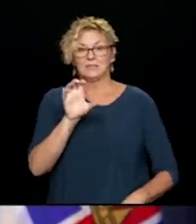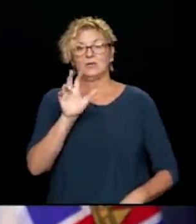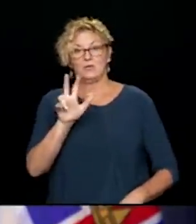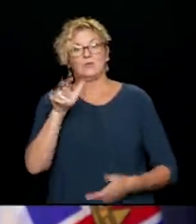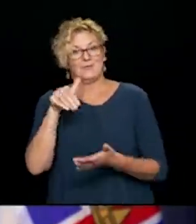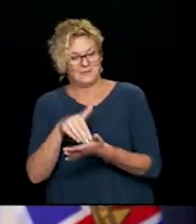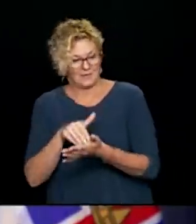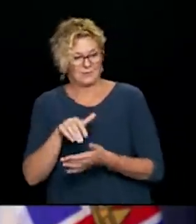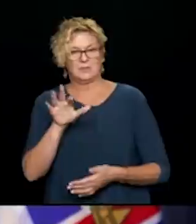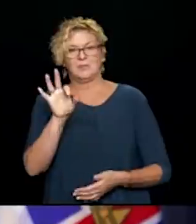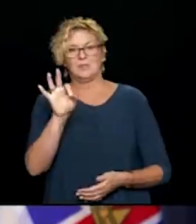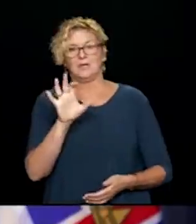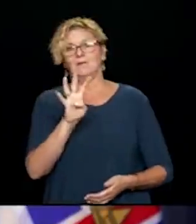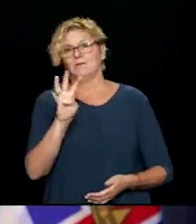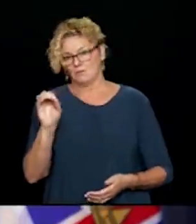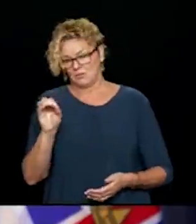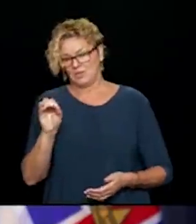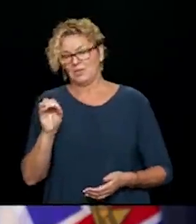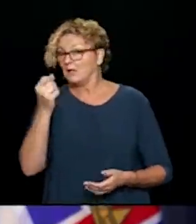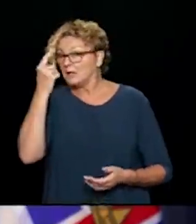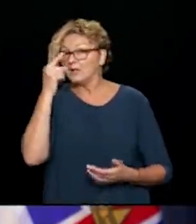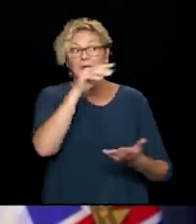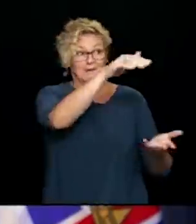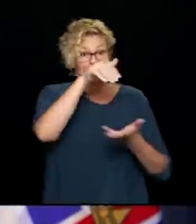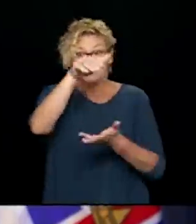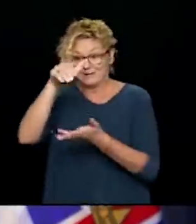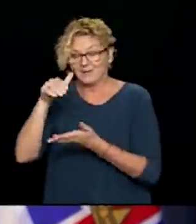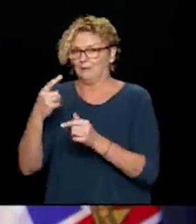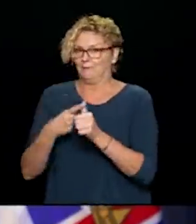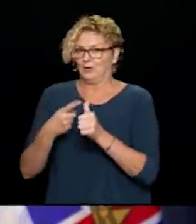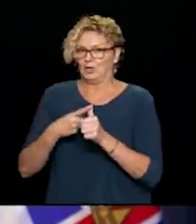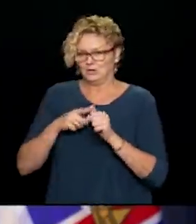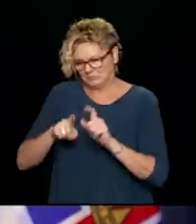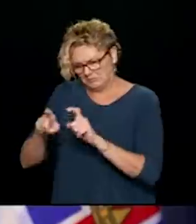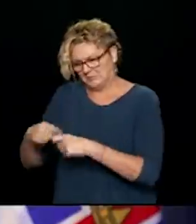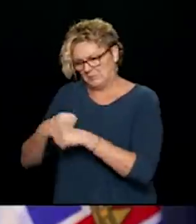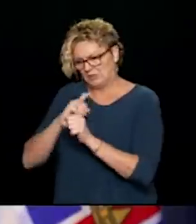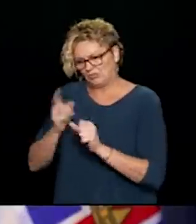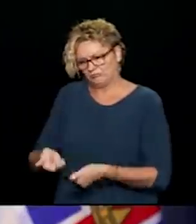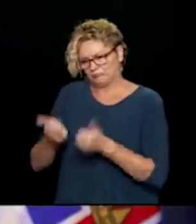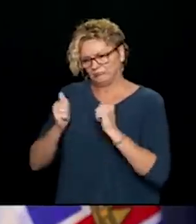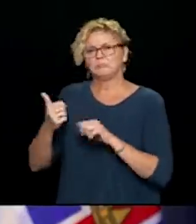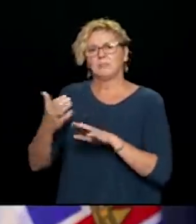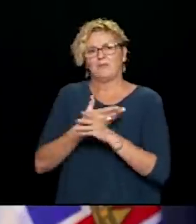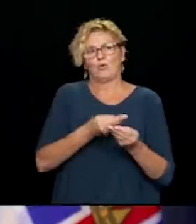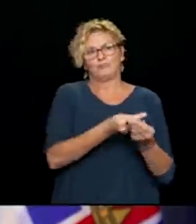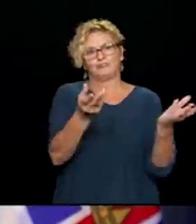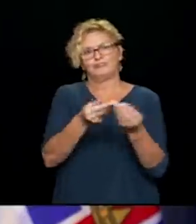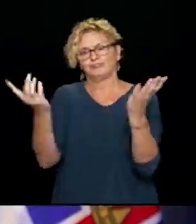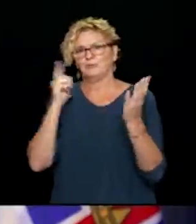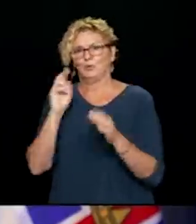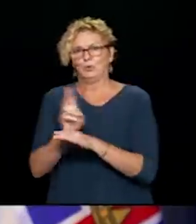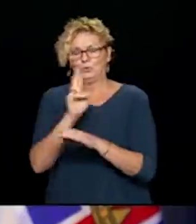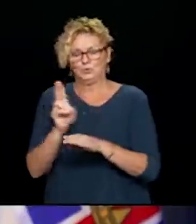and all credible leads for safe and effective product and health care. we will in our healthcare system. In wrapping up today, I think that between